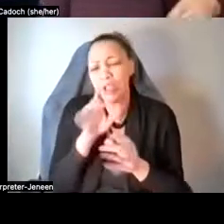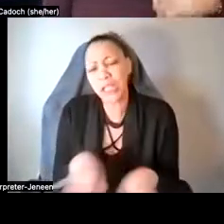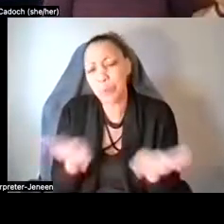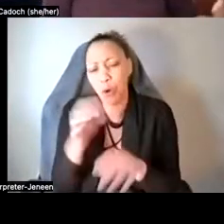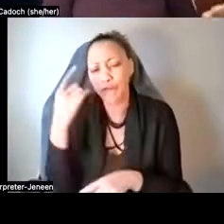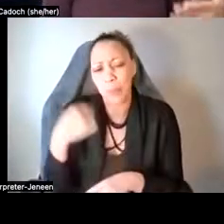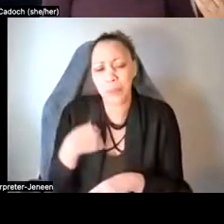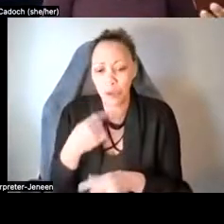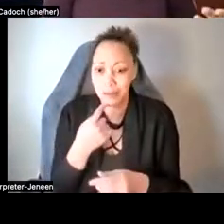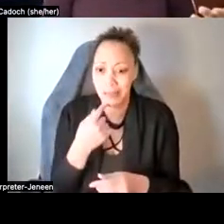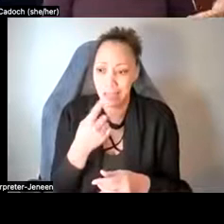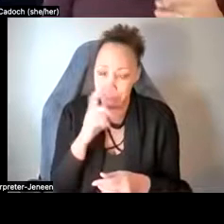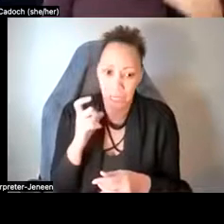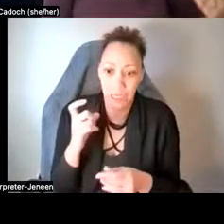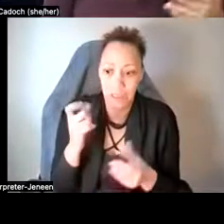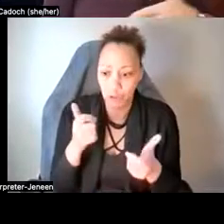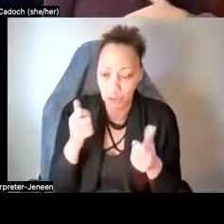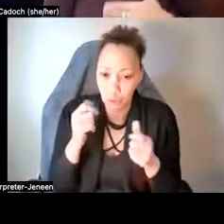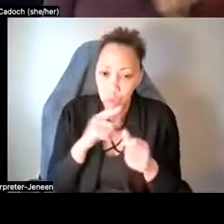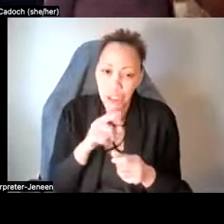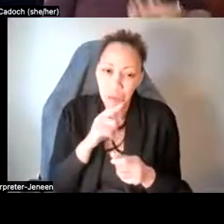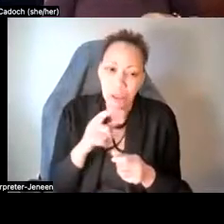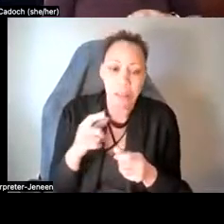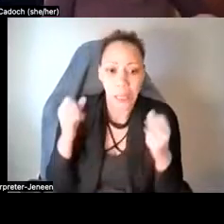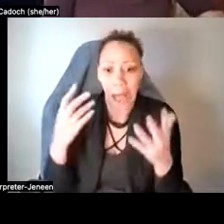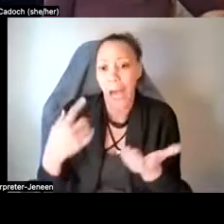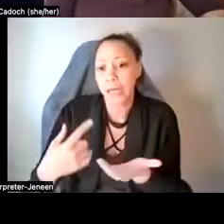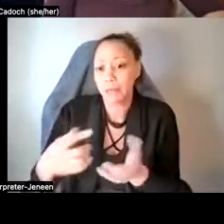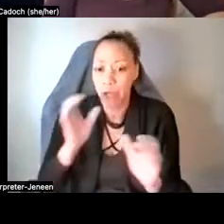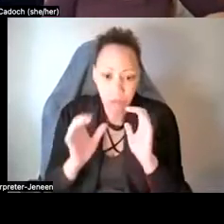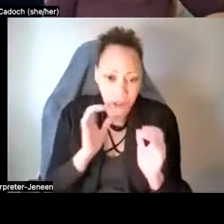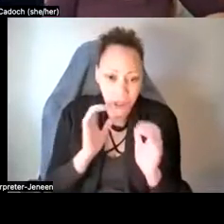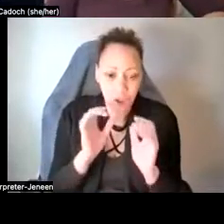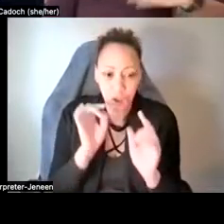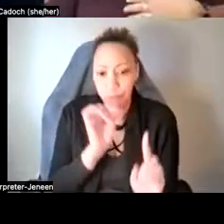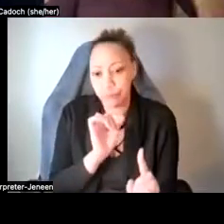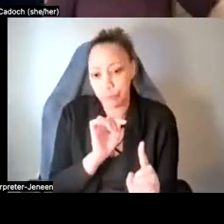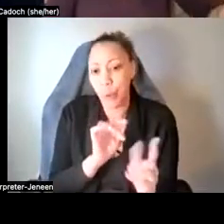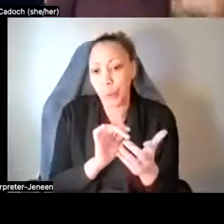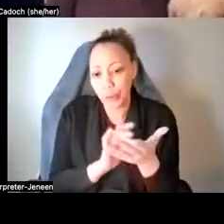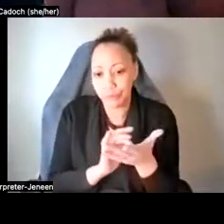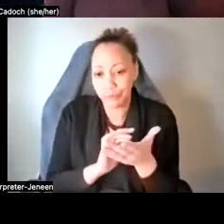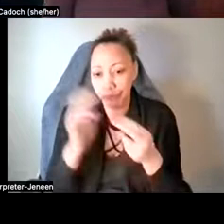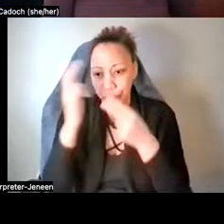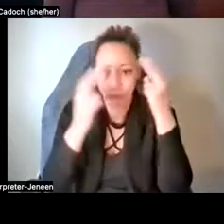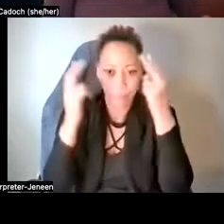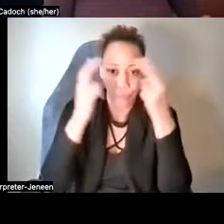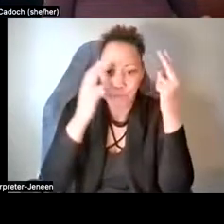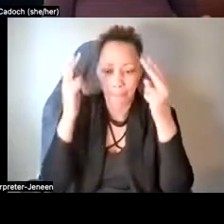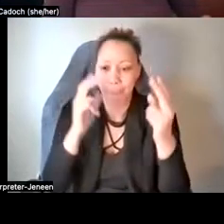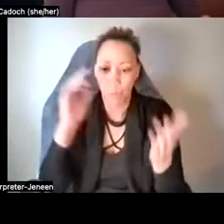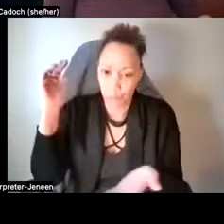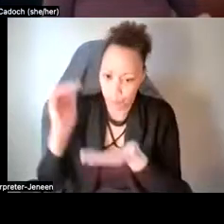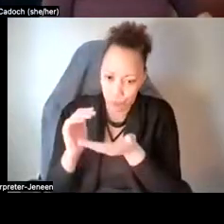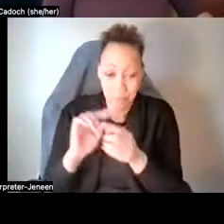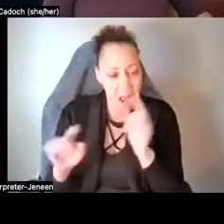hype and excitement around psychedelics right now. And I just wanted to, to reduce that a little bit, but nonetheless, it all is very